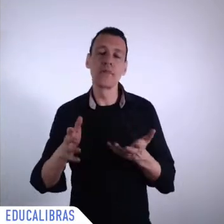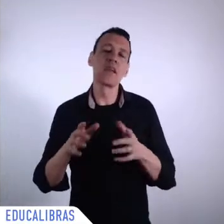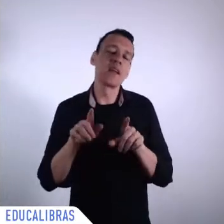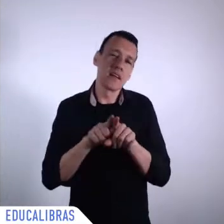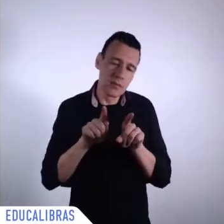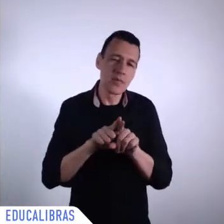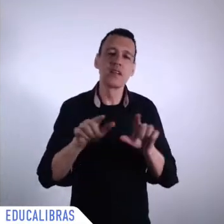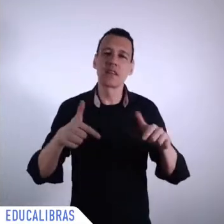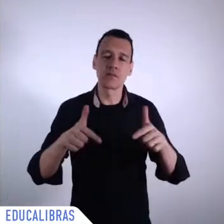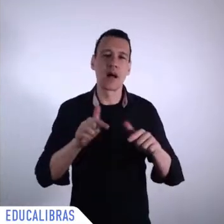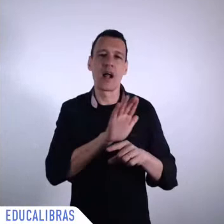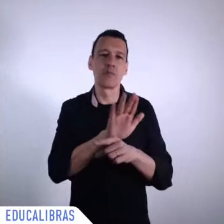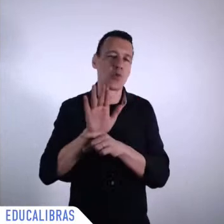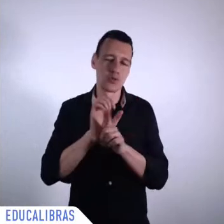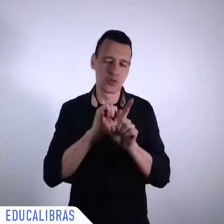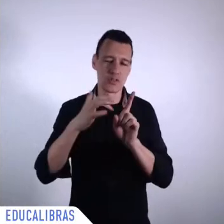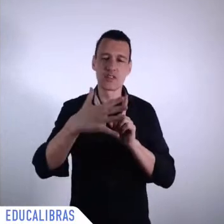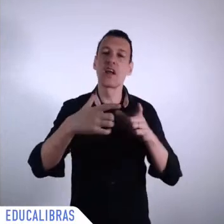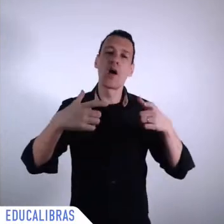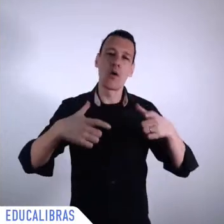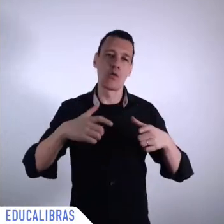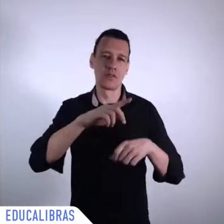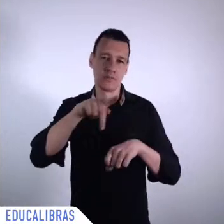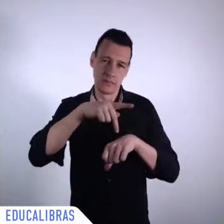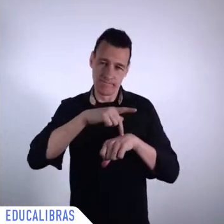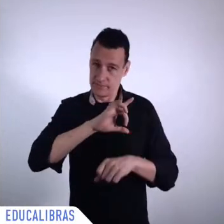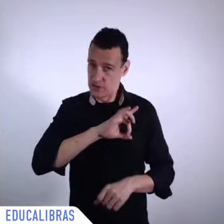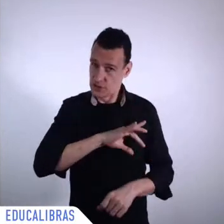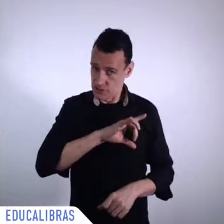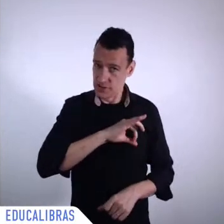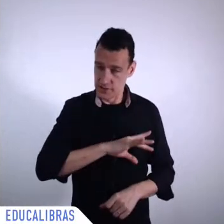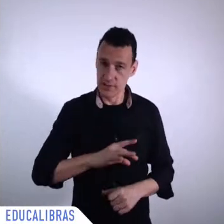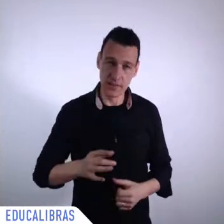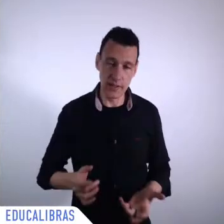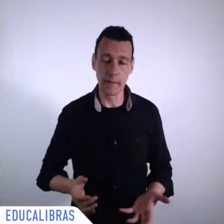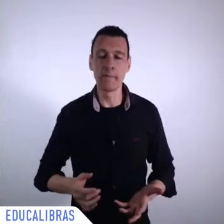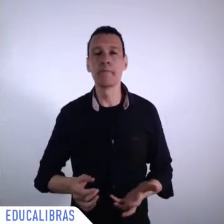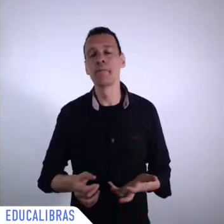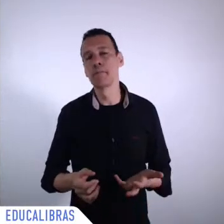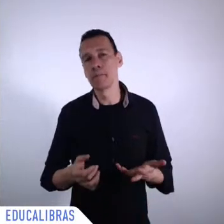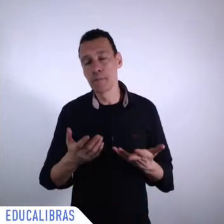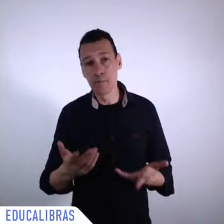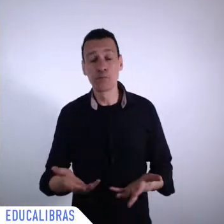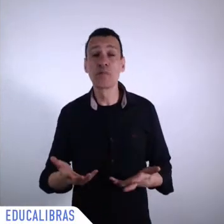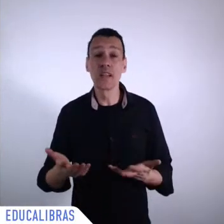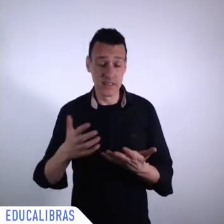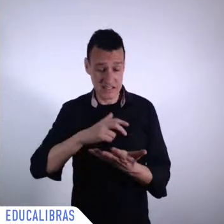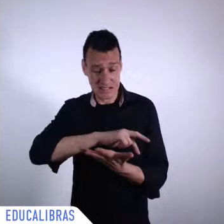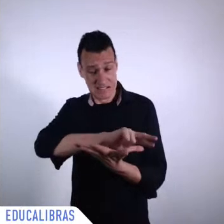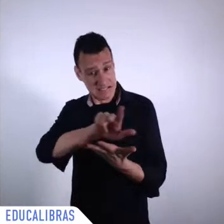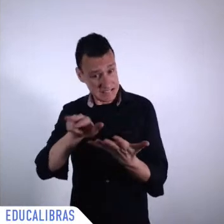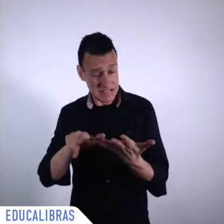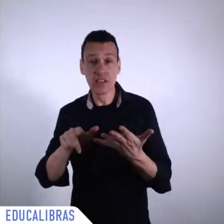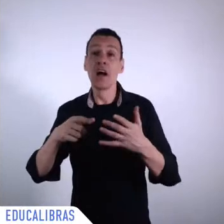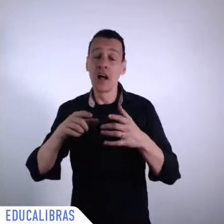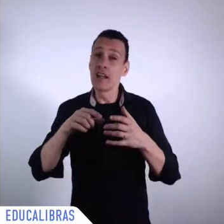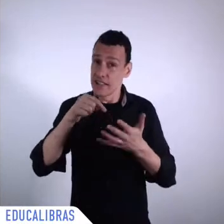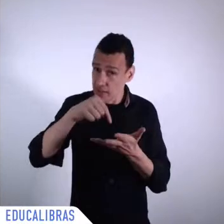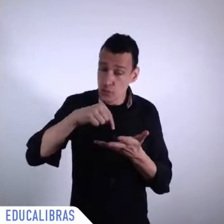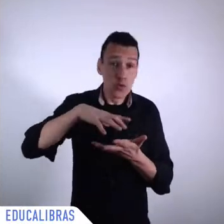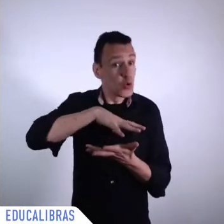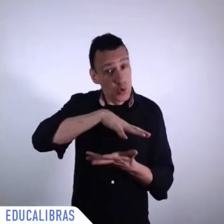characterized by a multidisciplinary approach and a focus on equality and human rights. Before we listen to